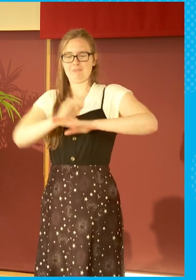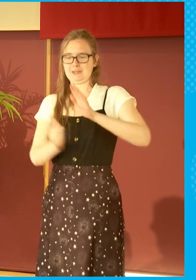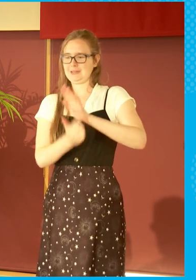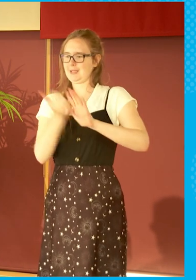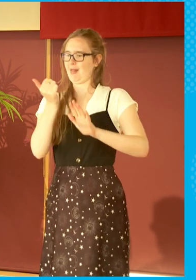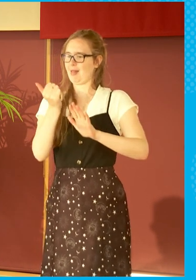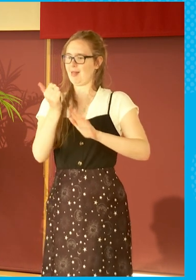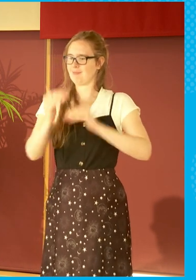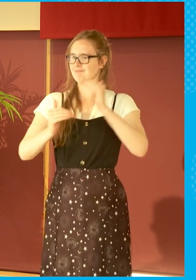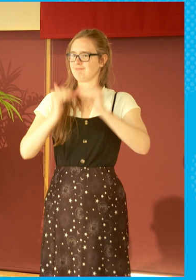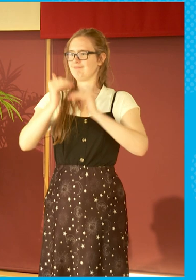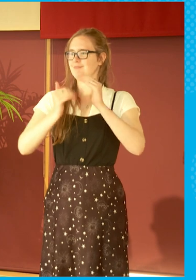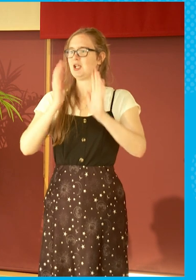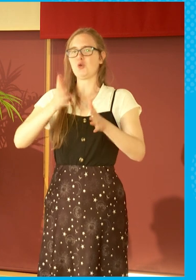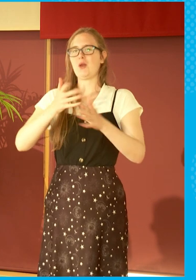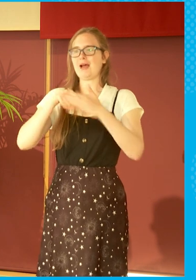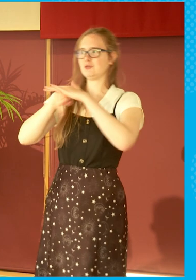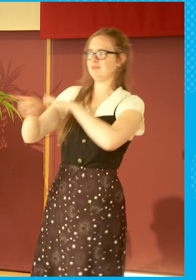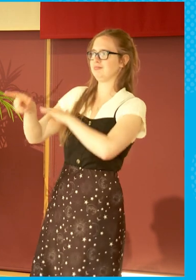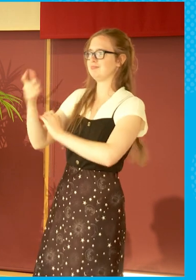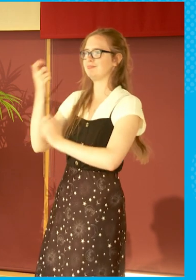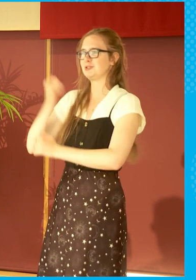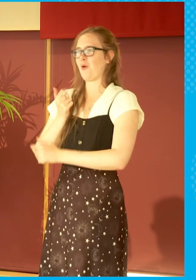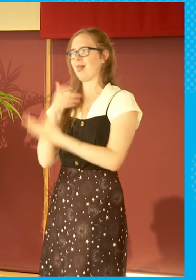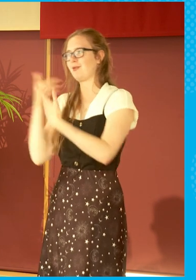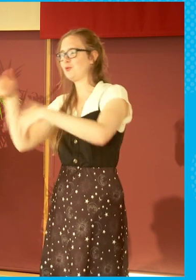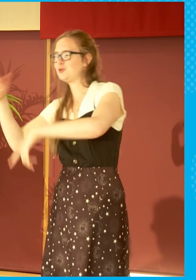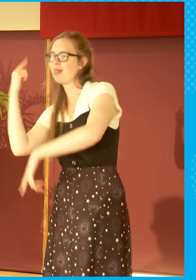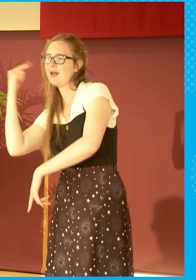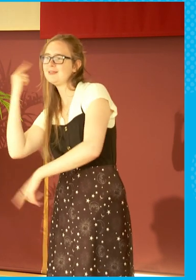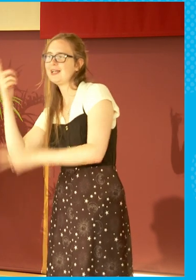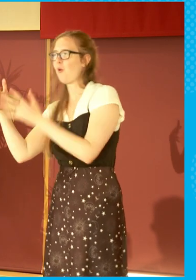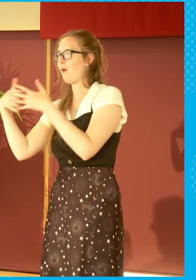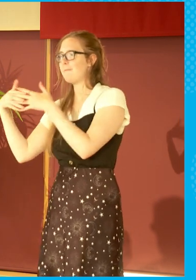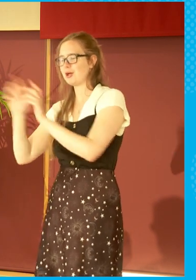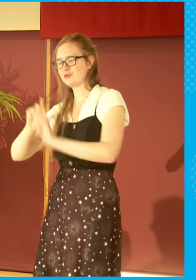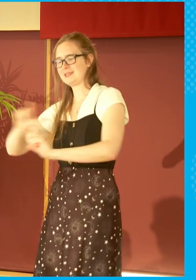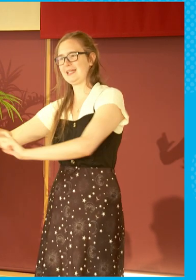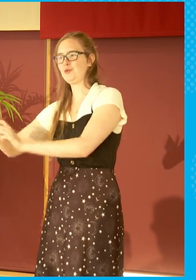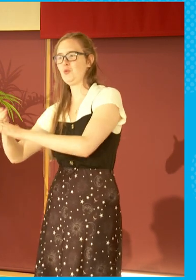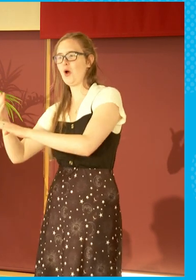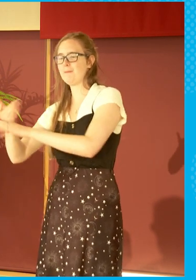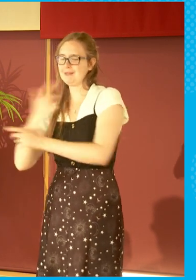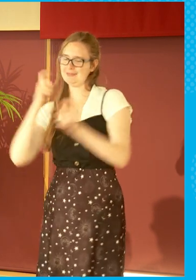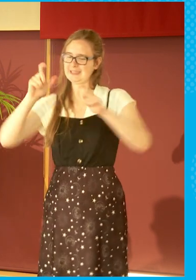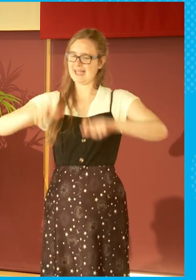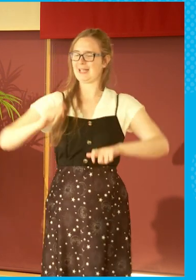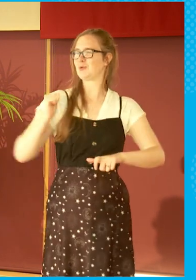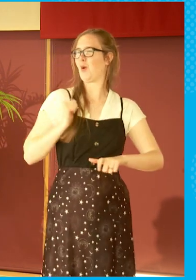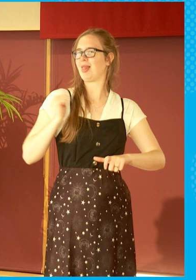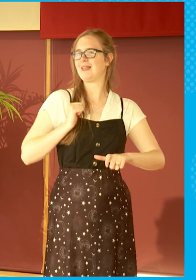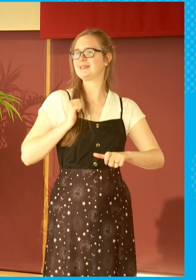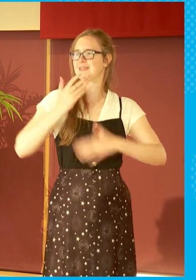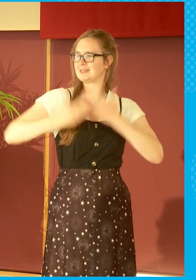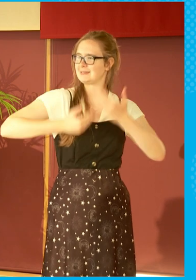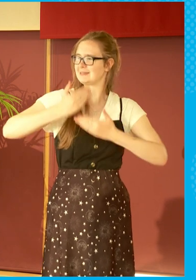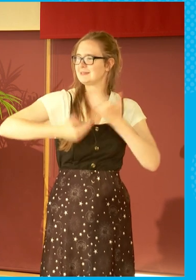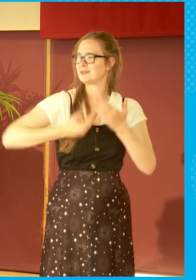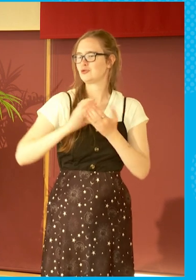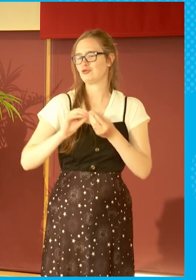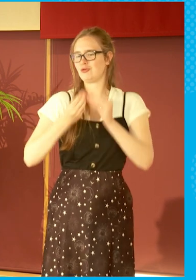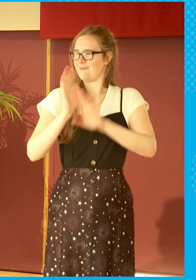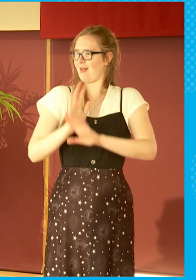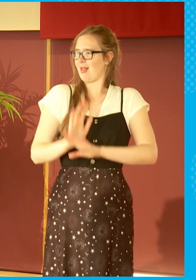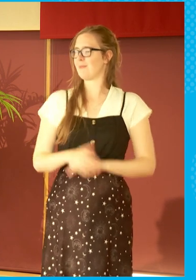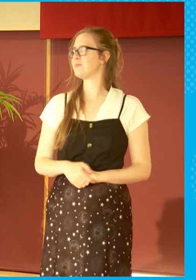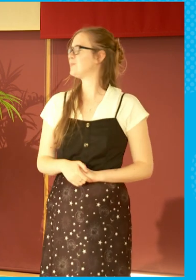that don't frankly have to leave Scotland and head to London to continue with their jobs. What I would also say in just